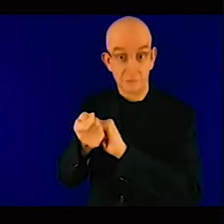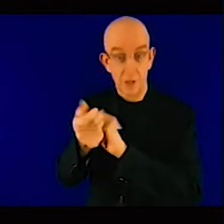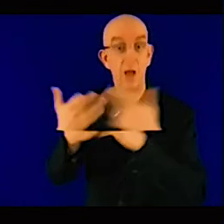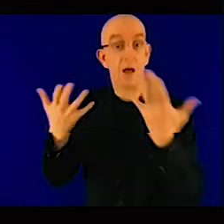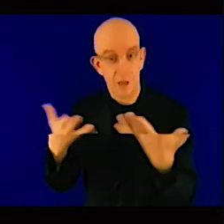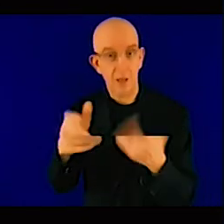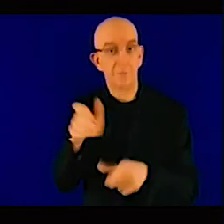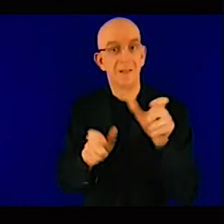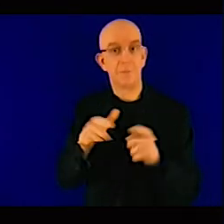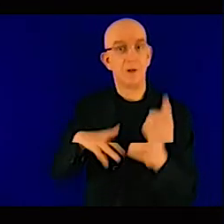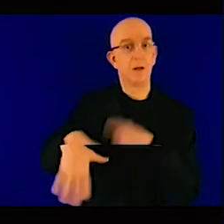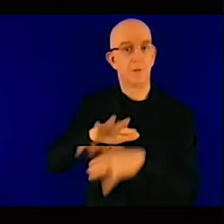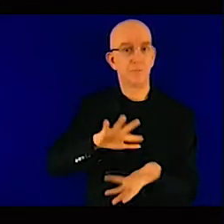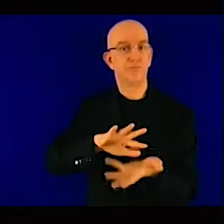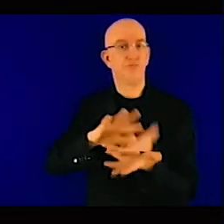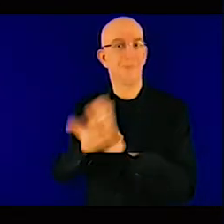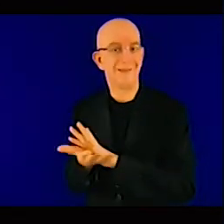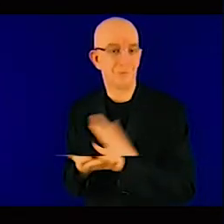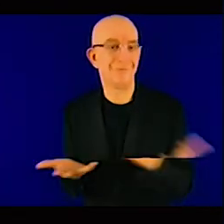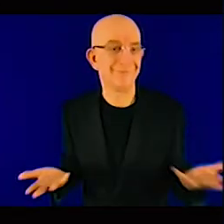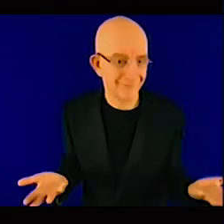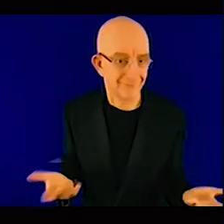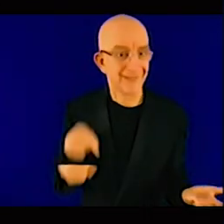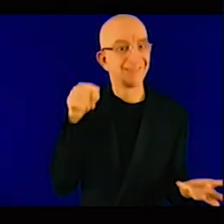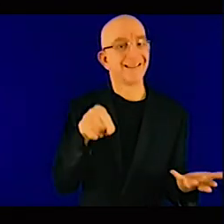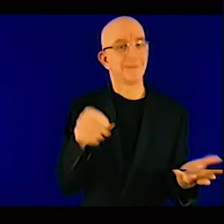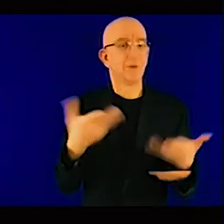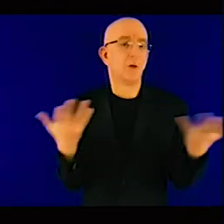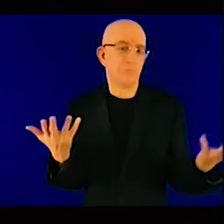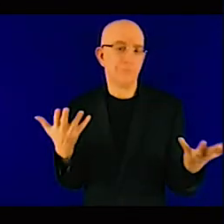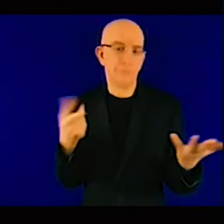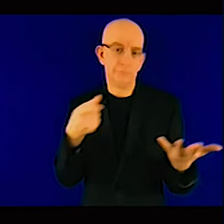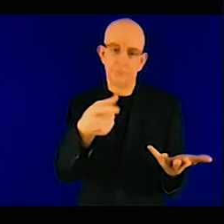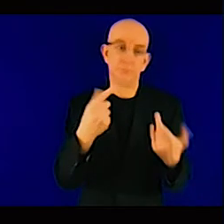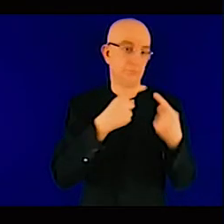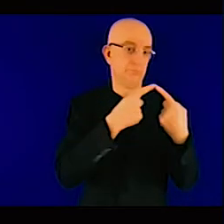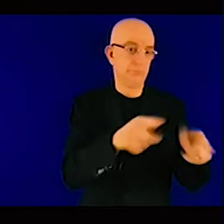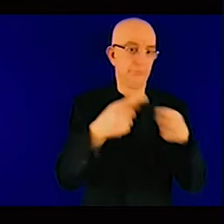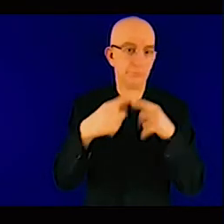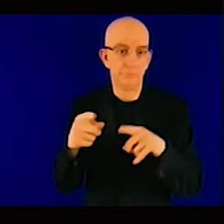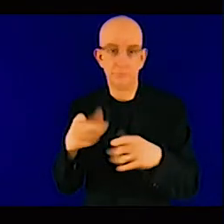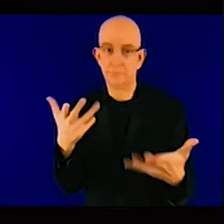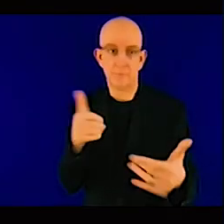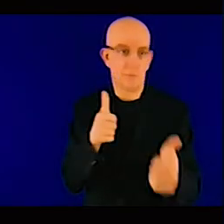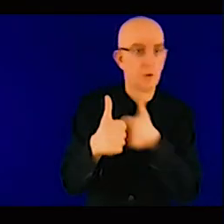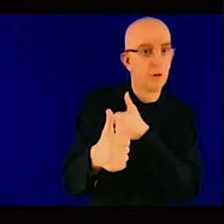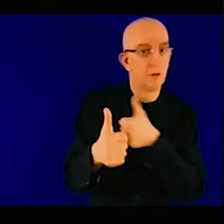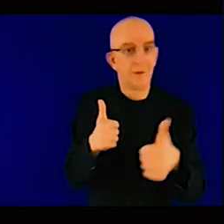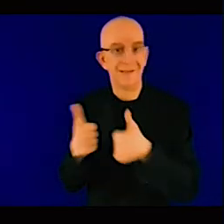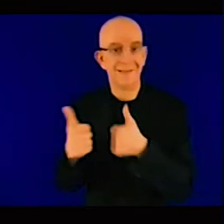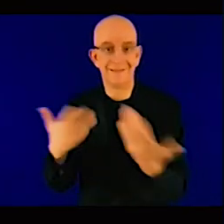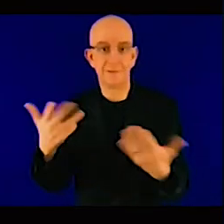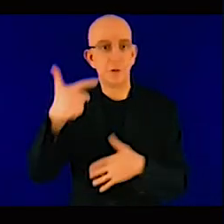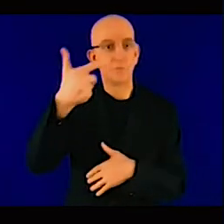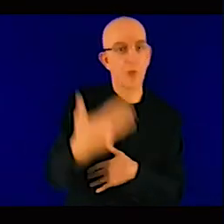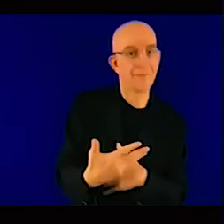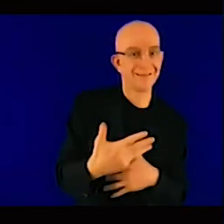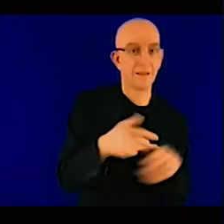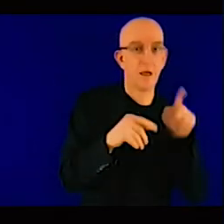has its own set of competing priorities and if you look at it you know is renewables really top of the agenda I would probably argue not right